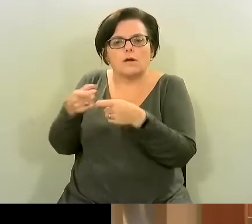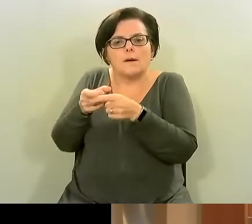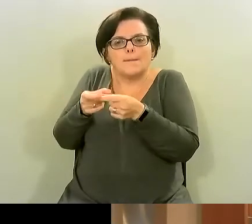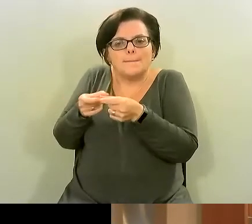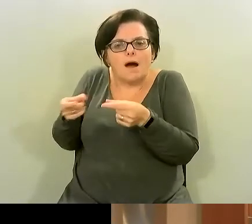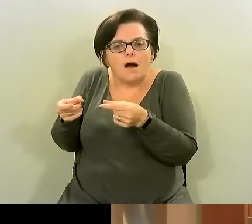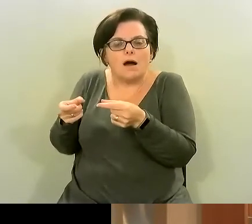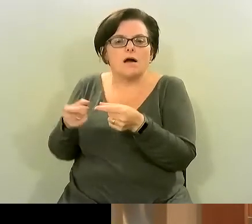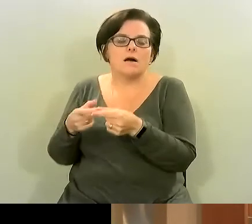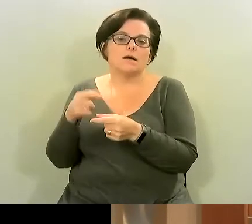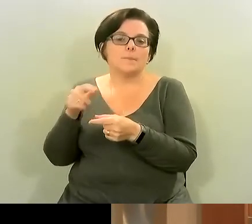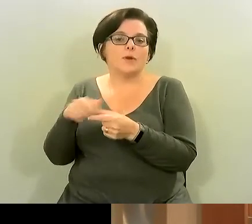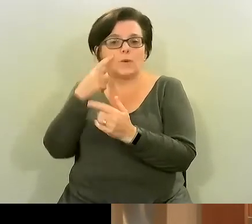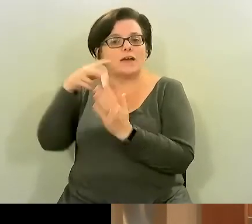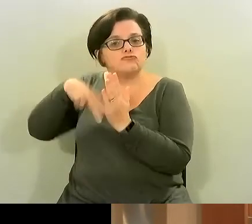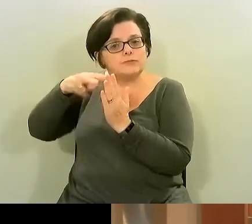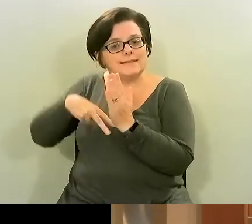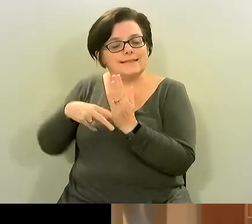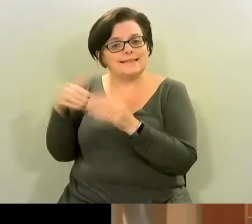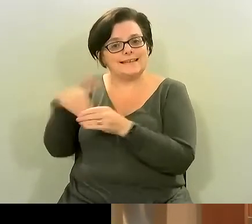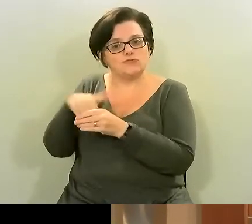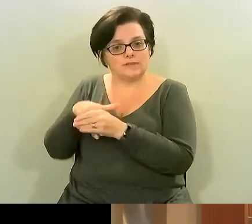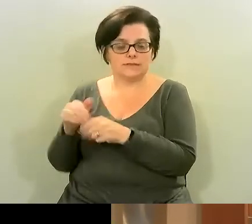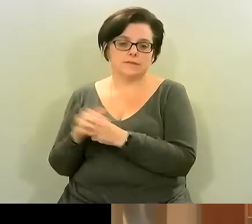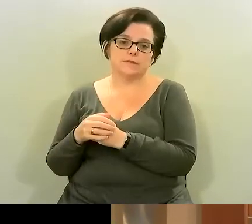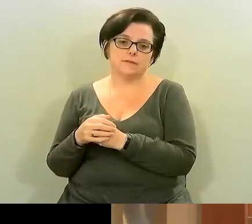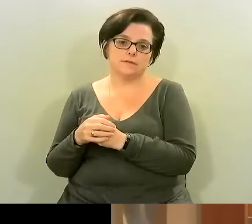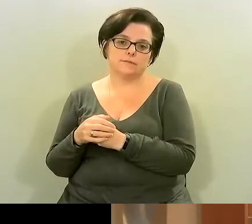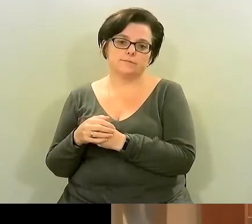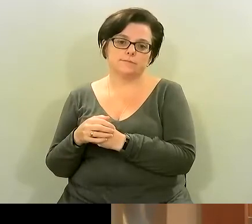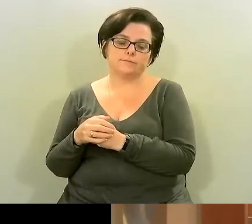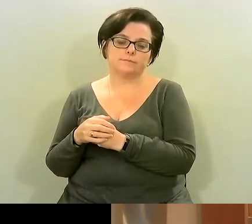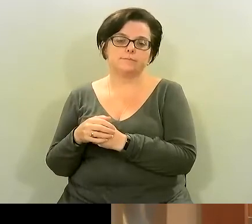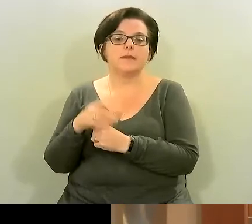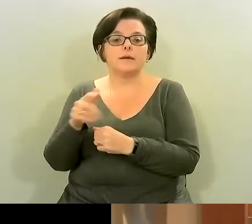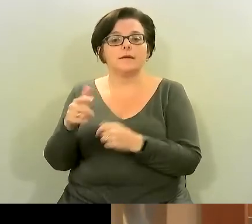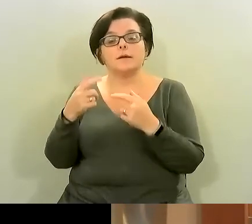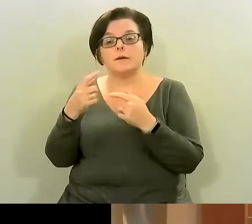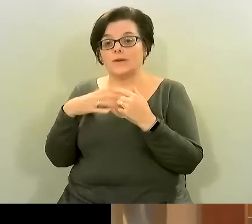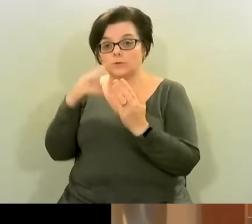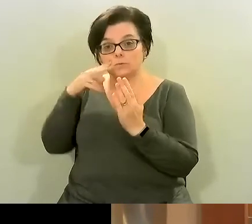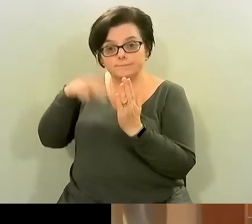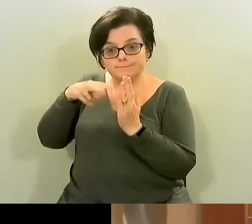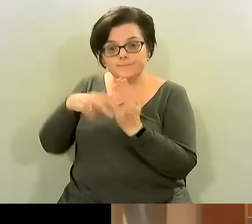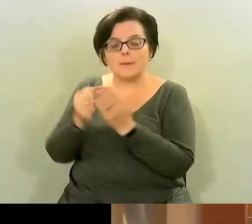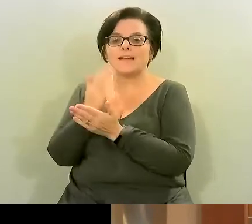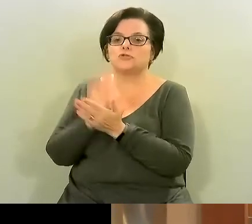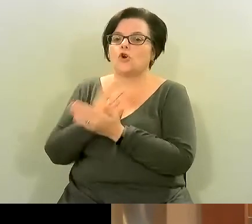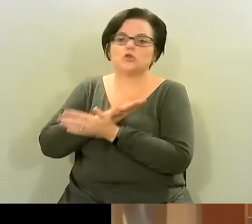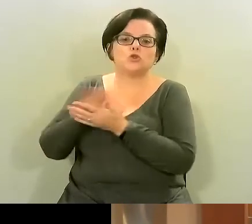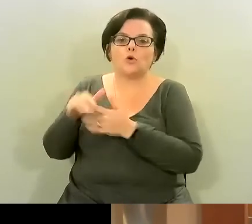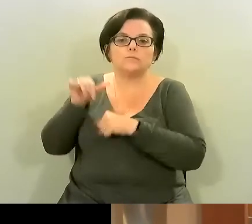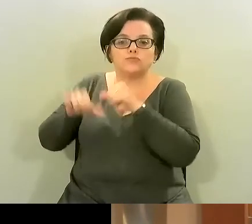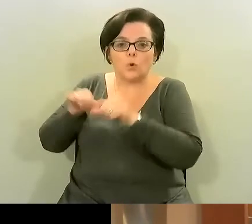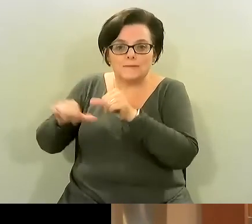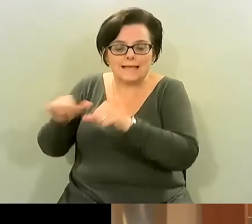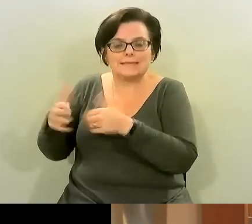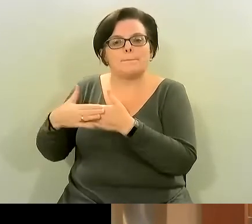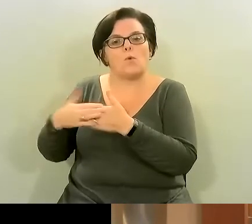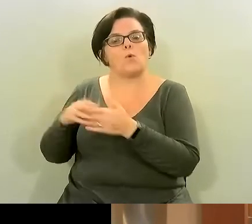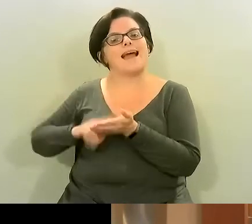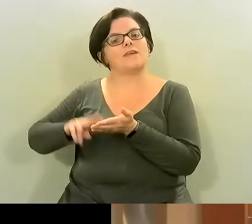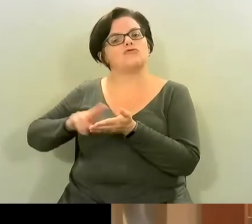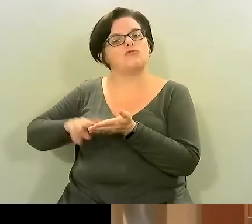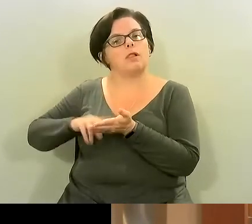but you can read the ingredients and you you know what you want to watch for is that it's really not processed that it's more natural and